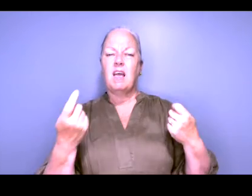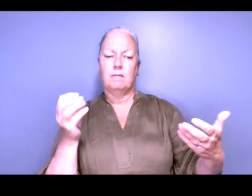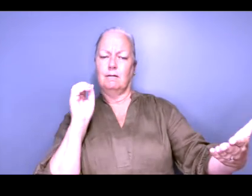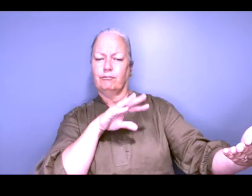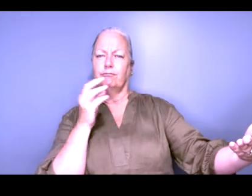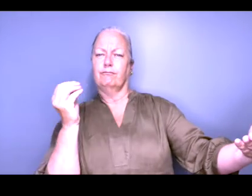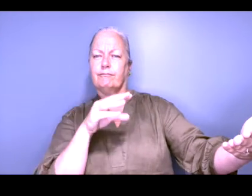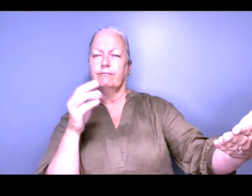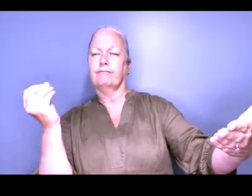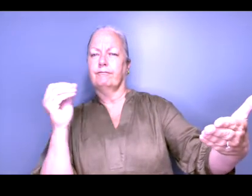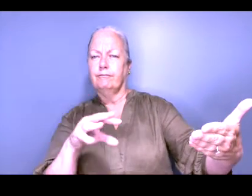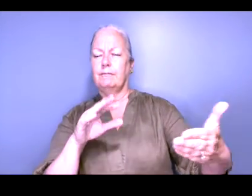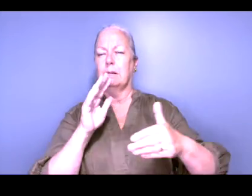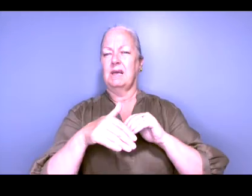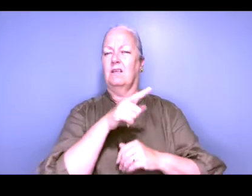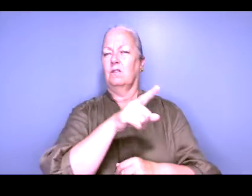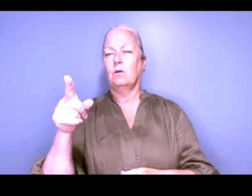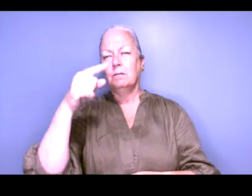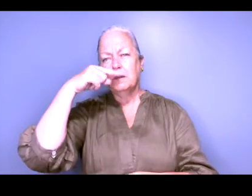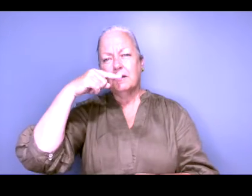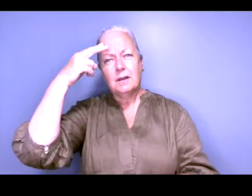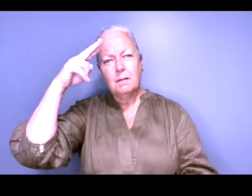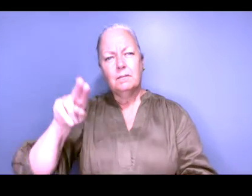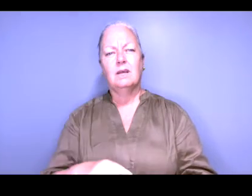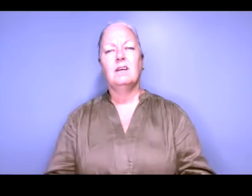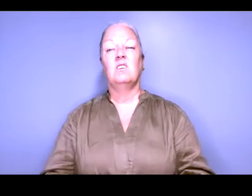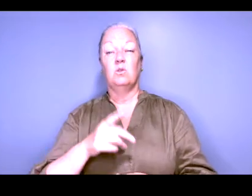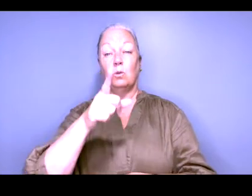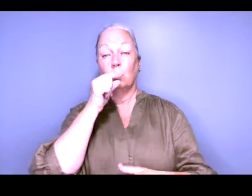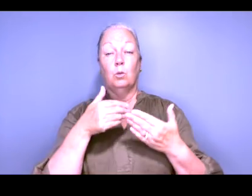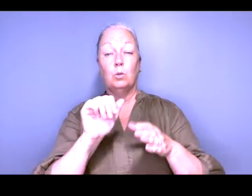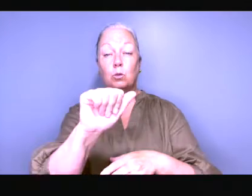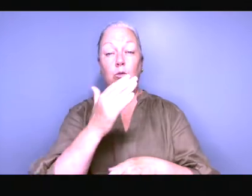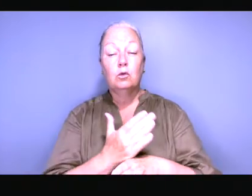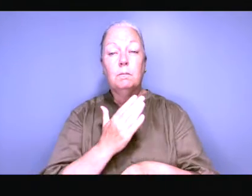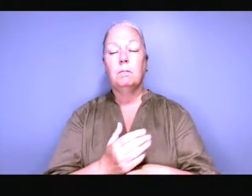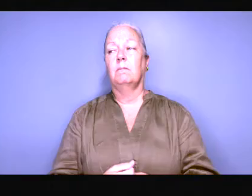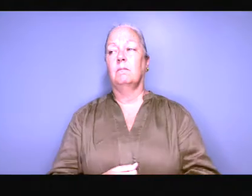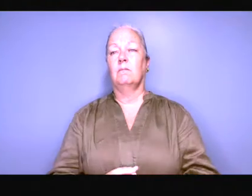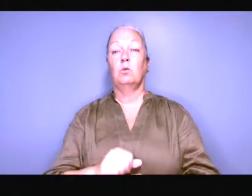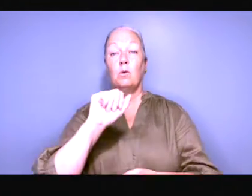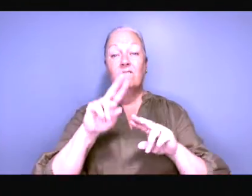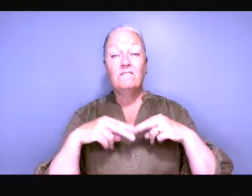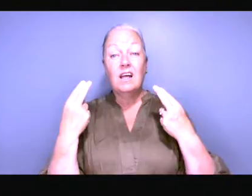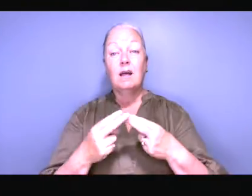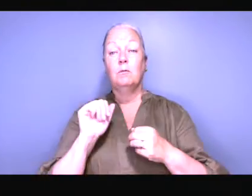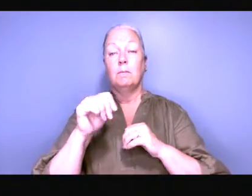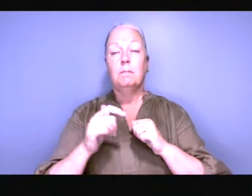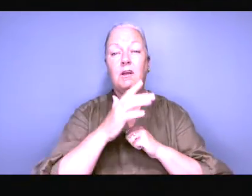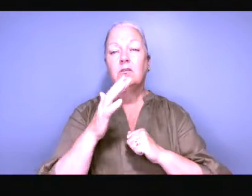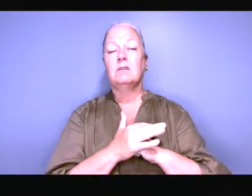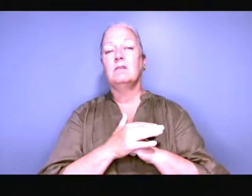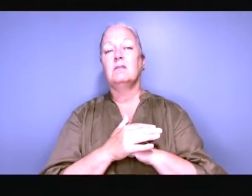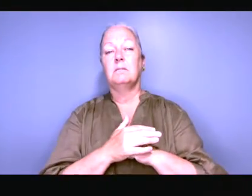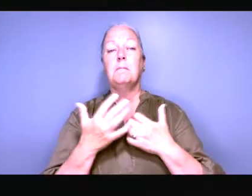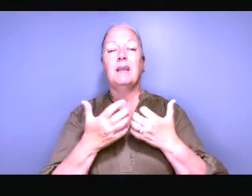the local papers ran all those things and that would lead to you losing your job